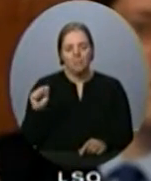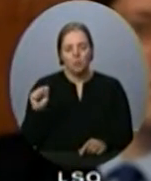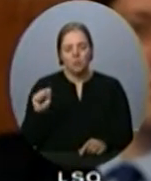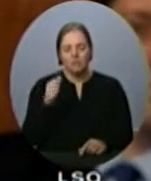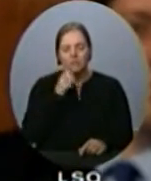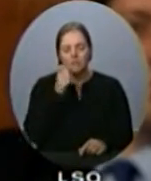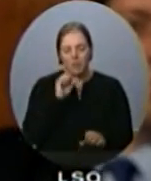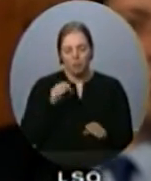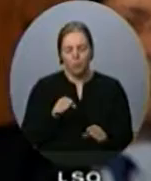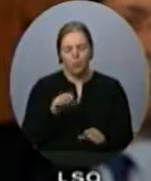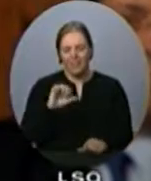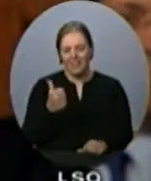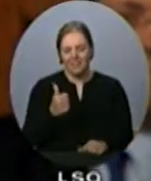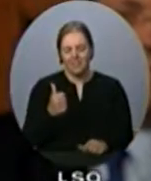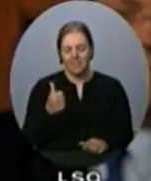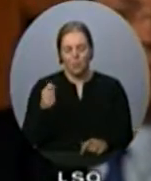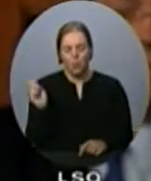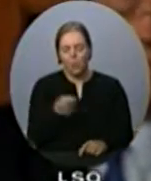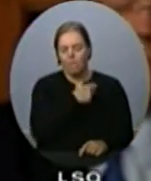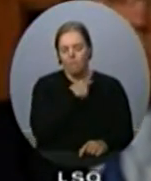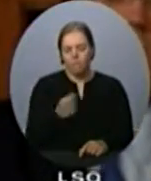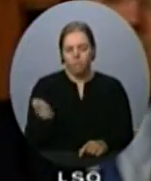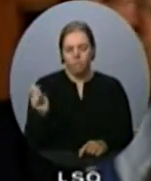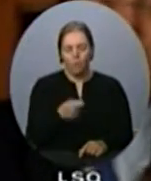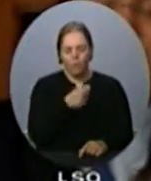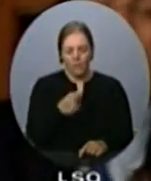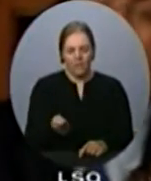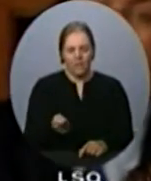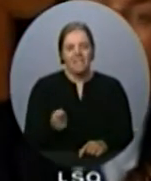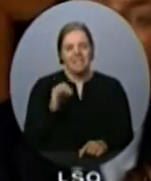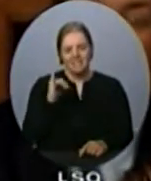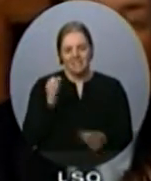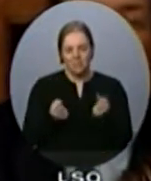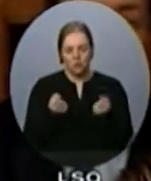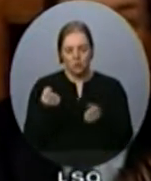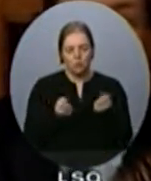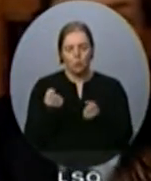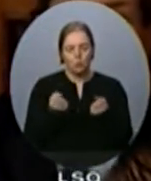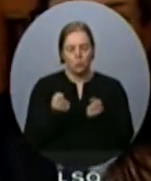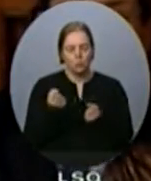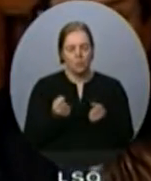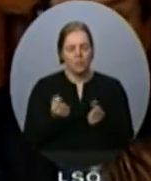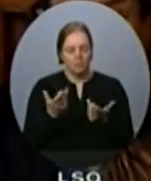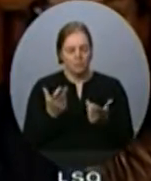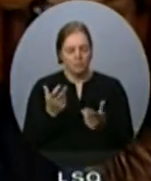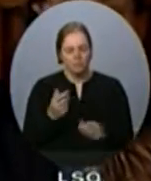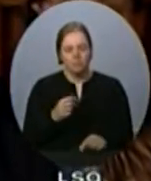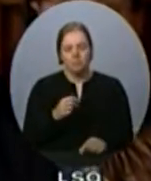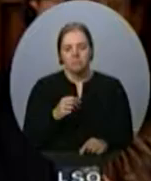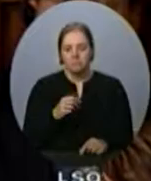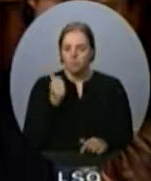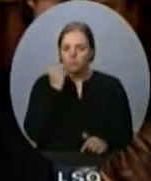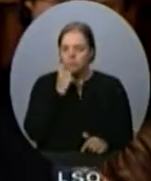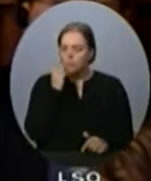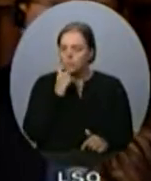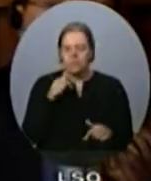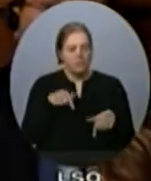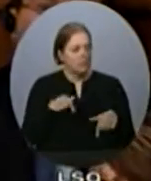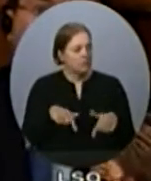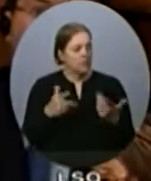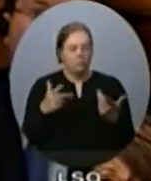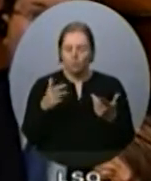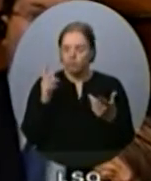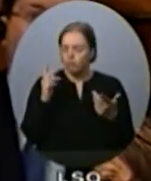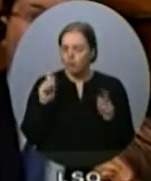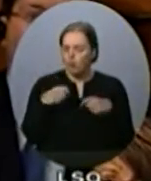for a simple act of driving a car, a routine act for most women in any democracy. Would the Minister of